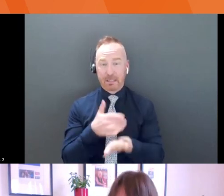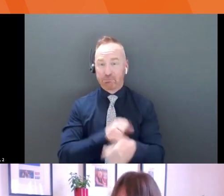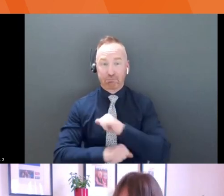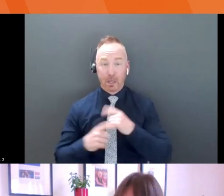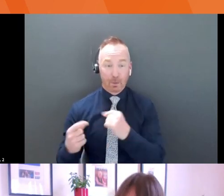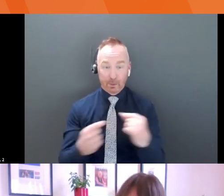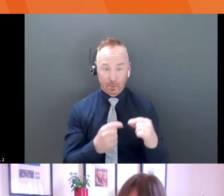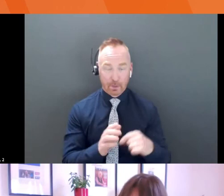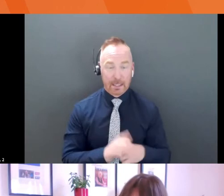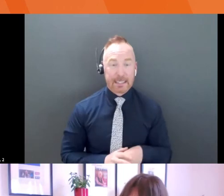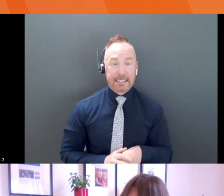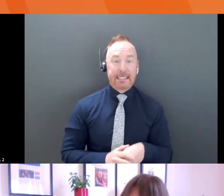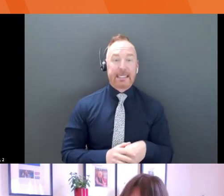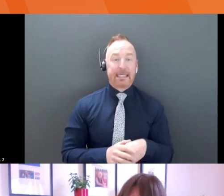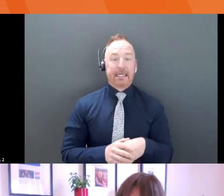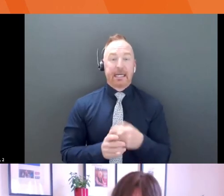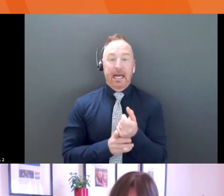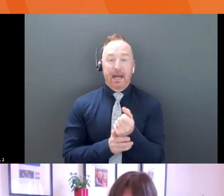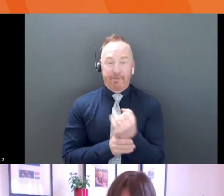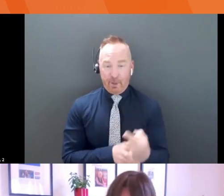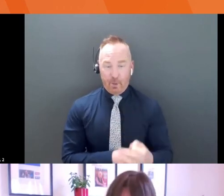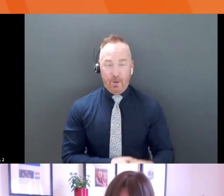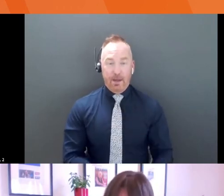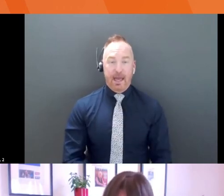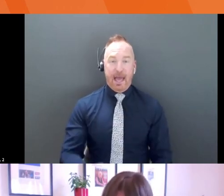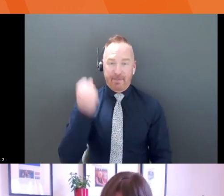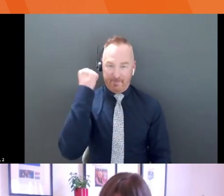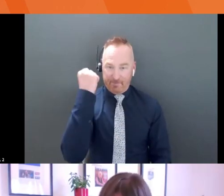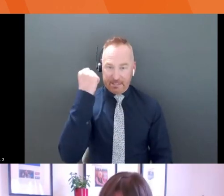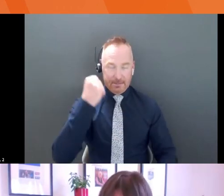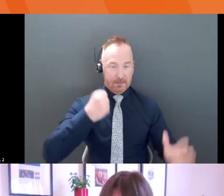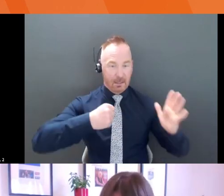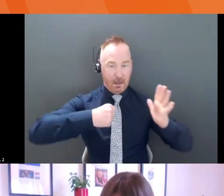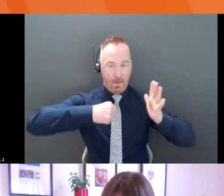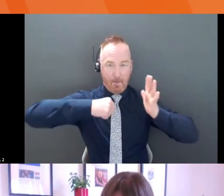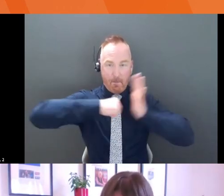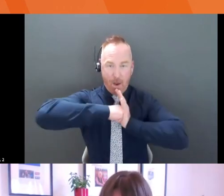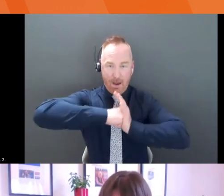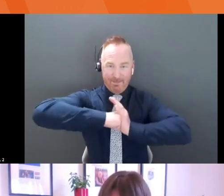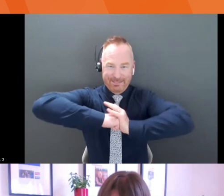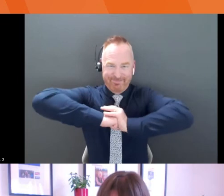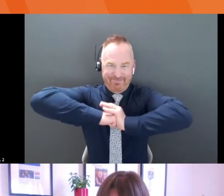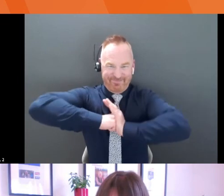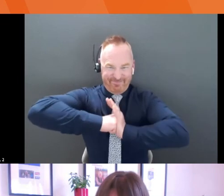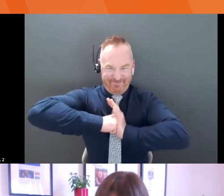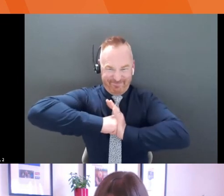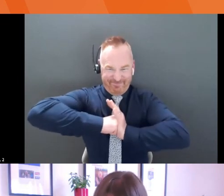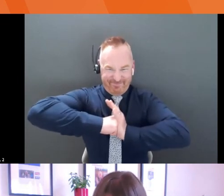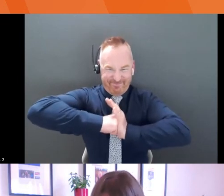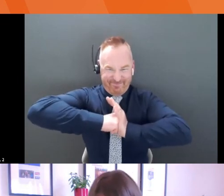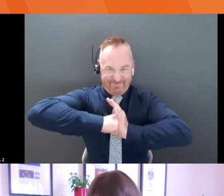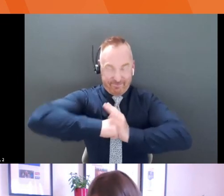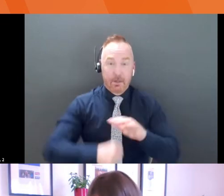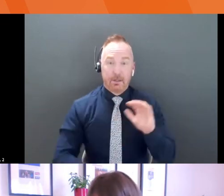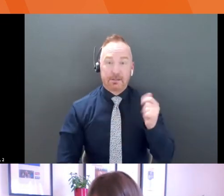things, uh, make a fist put into the palm of your hand, push as hard as you can for 10 seconds. What